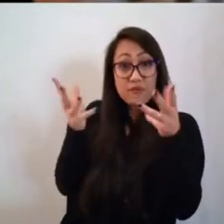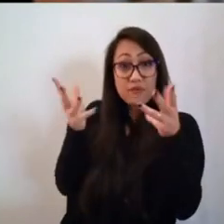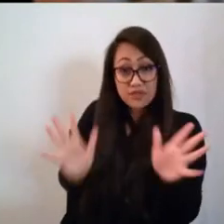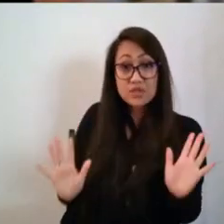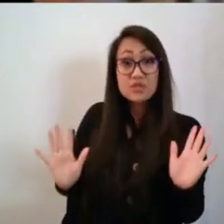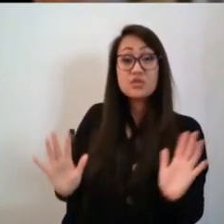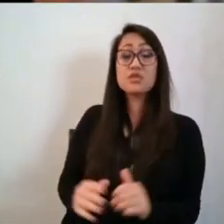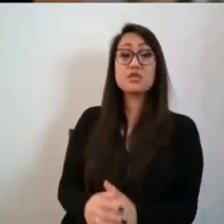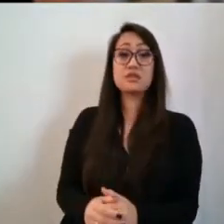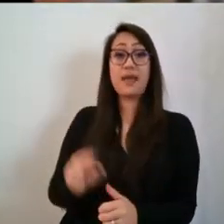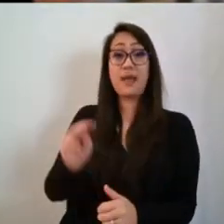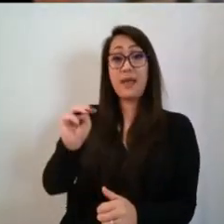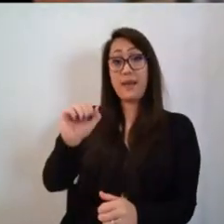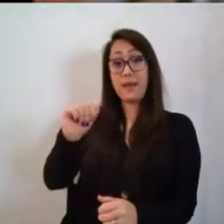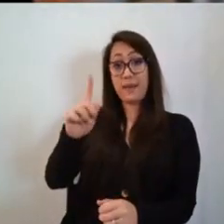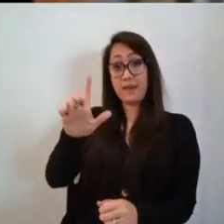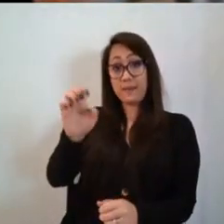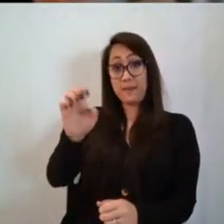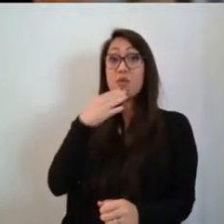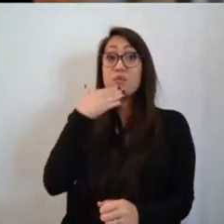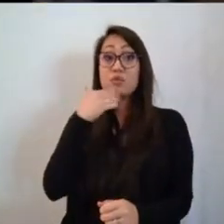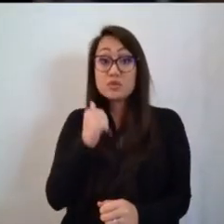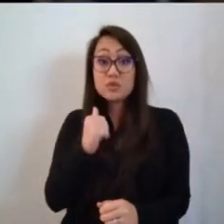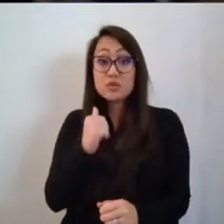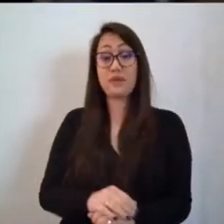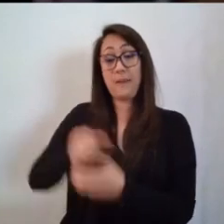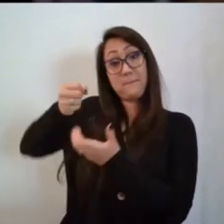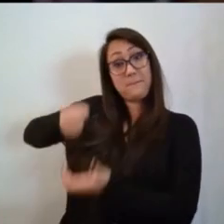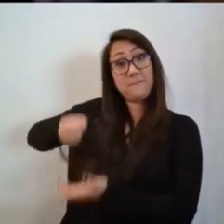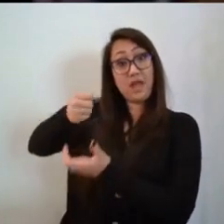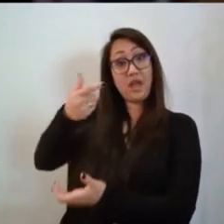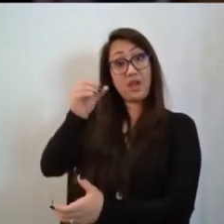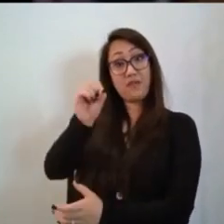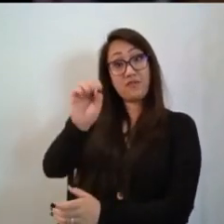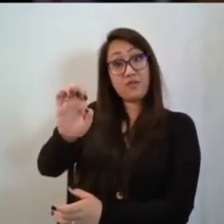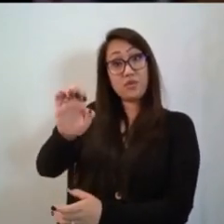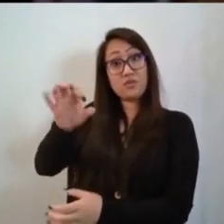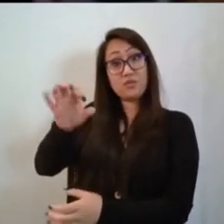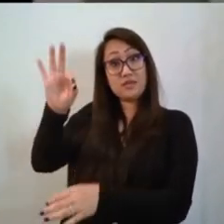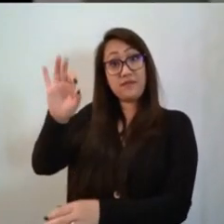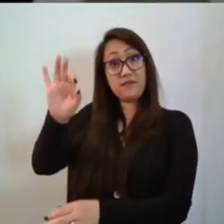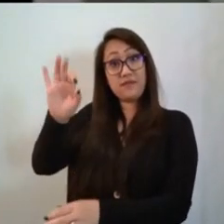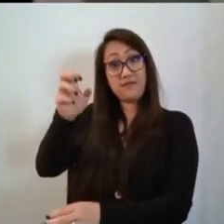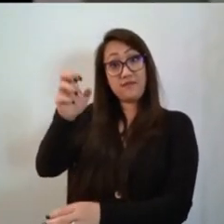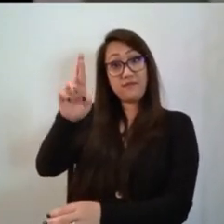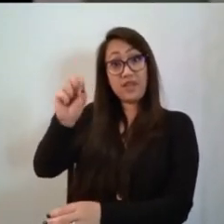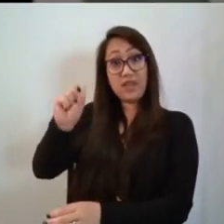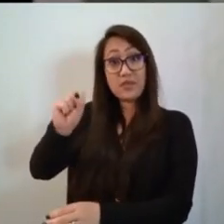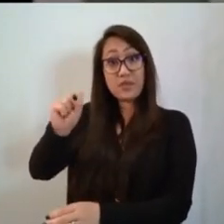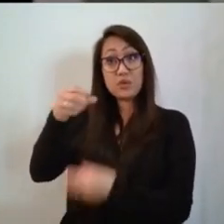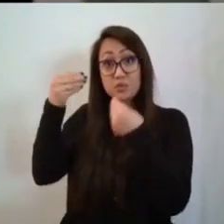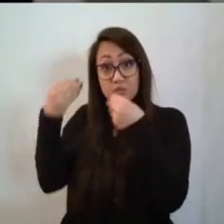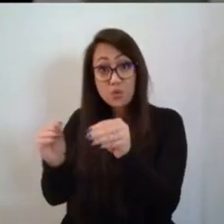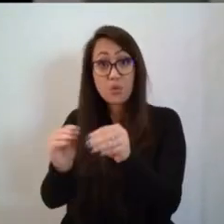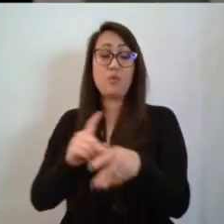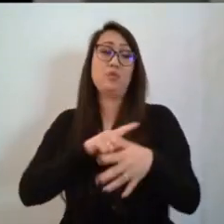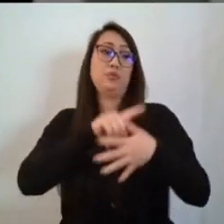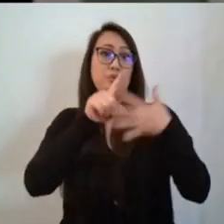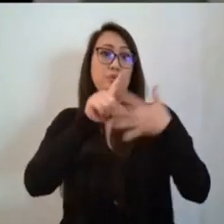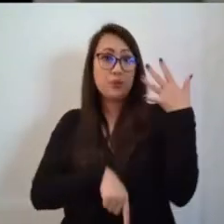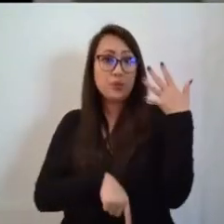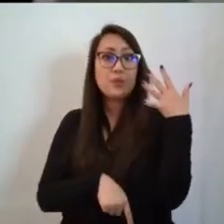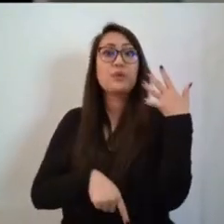He sold a bag of goose feathers. He sold birch brooms. He sold potatoes.